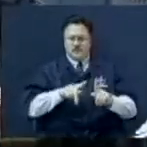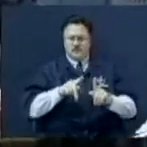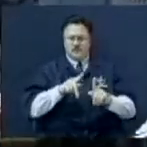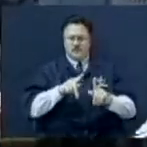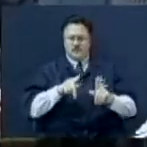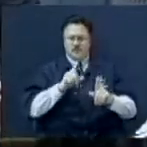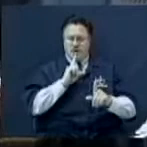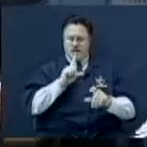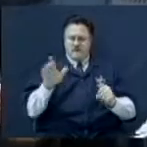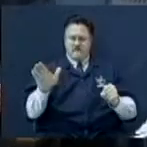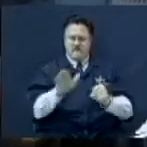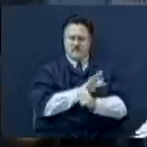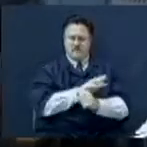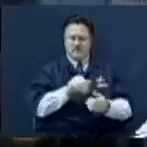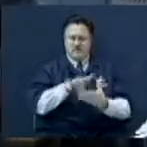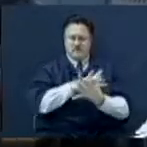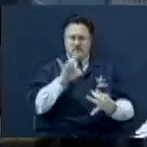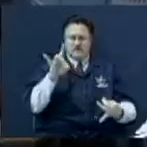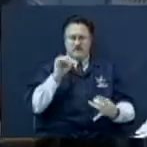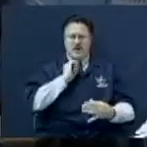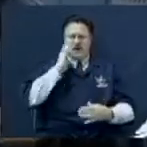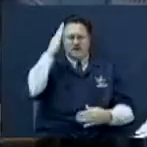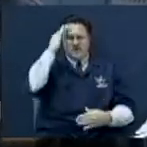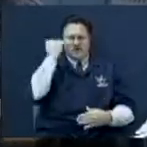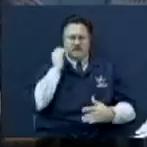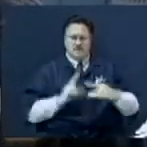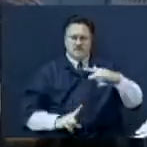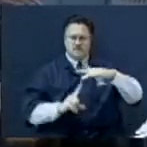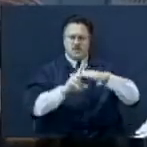Holy Ghost? I'll know if you're here tonight. Right.